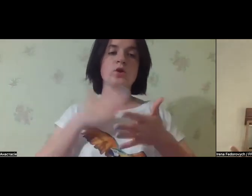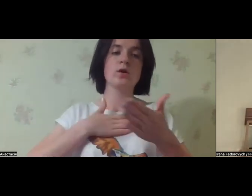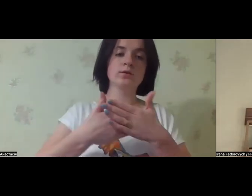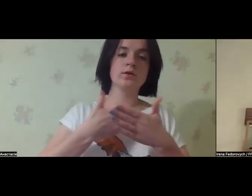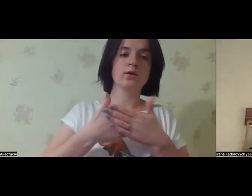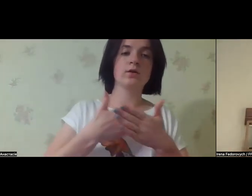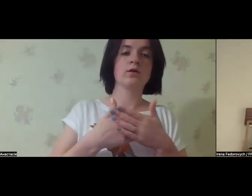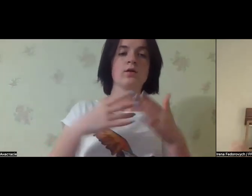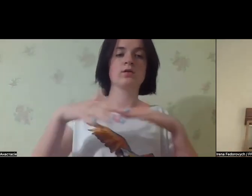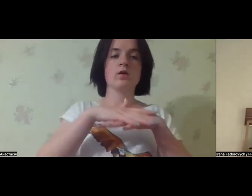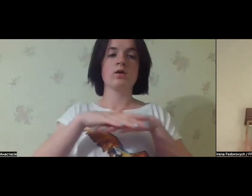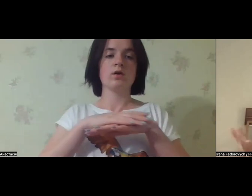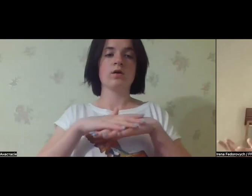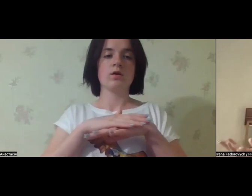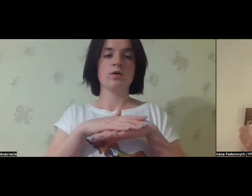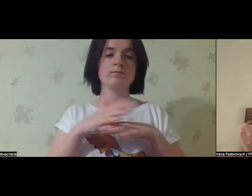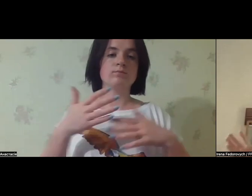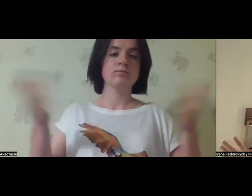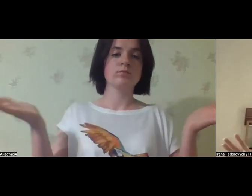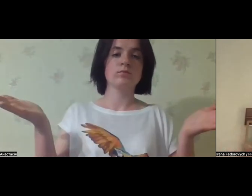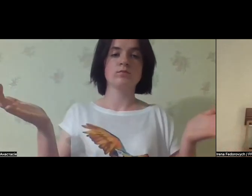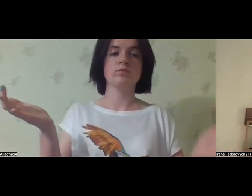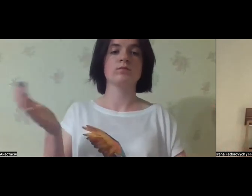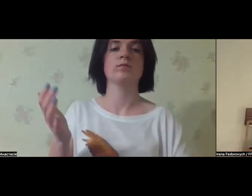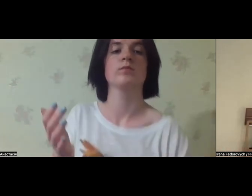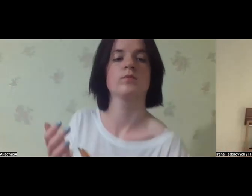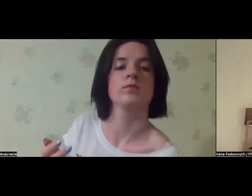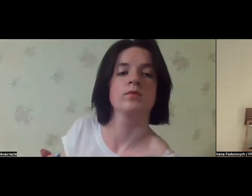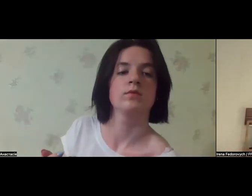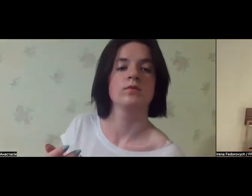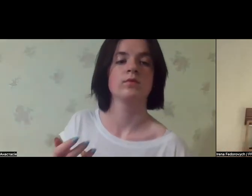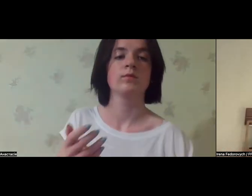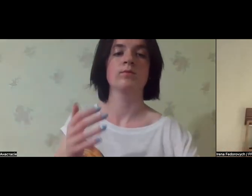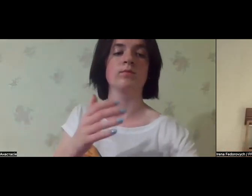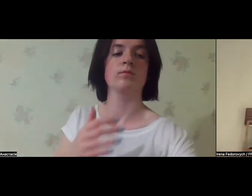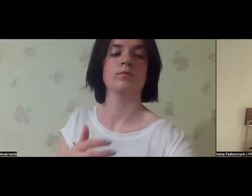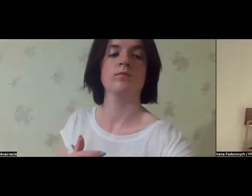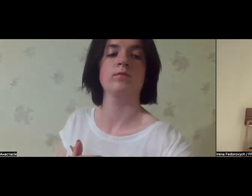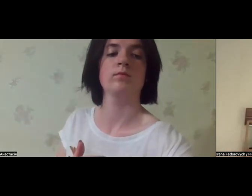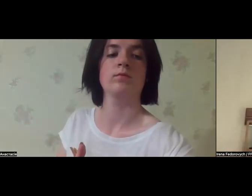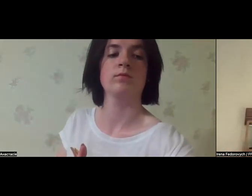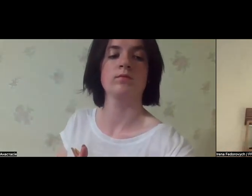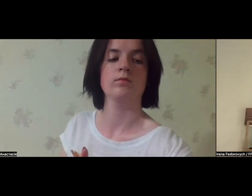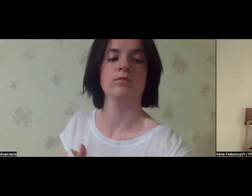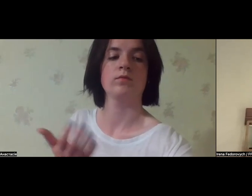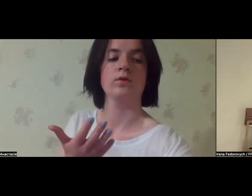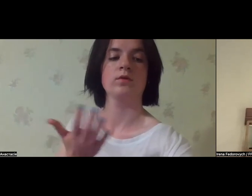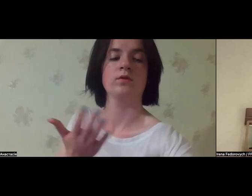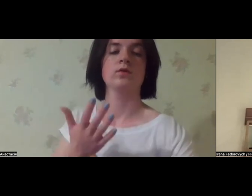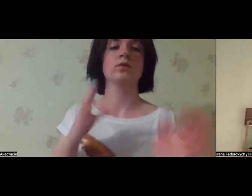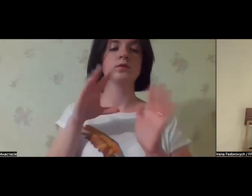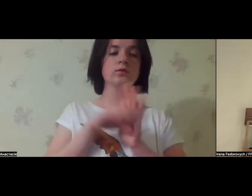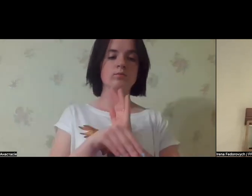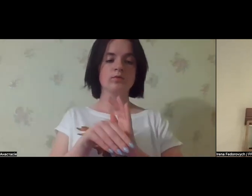communities with larger budgets and more active citizens and more advanced local